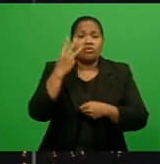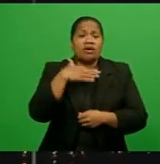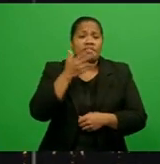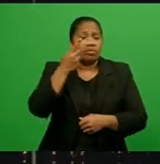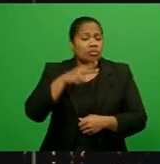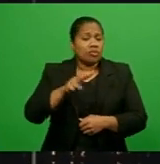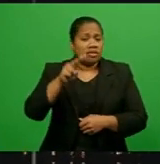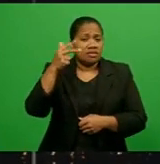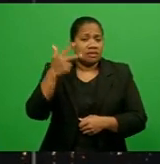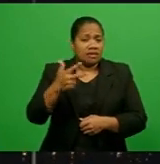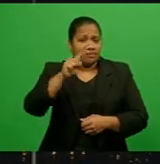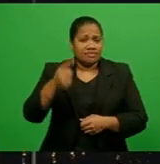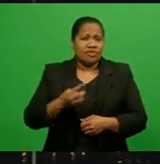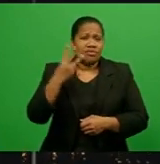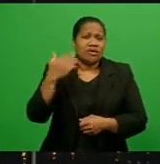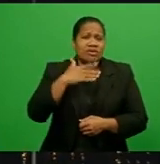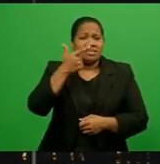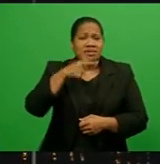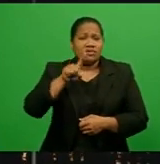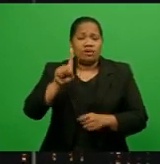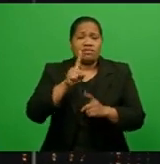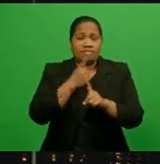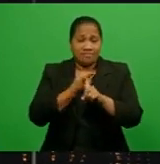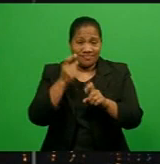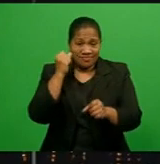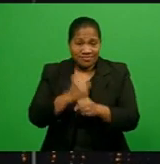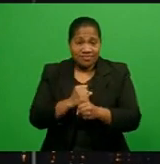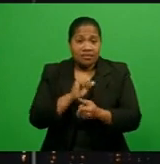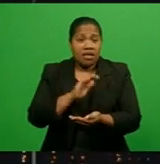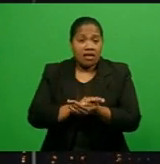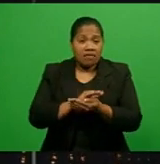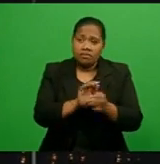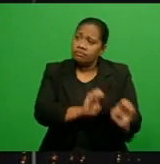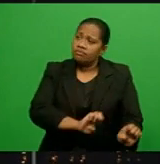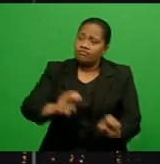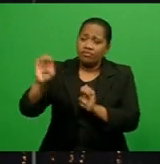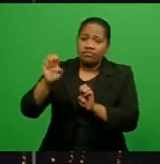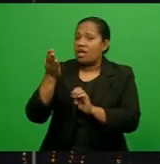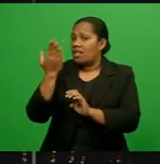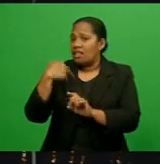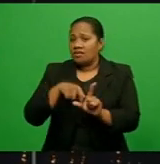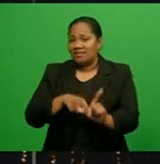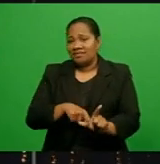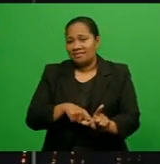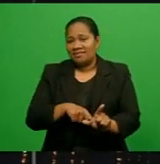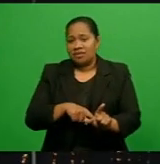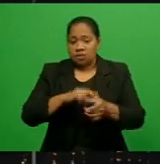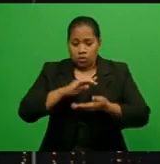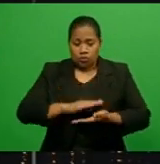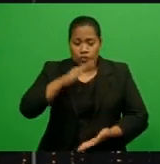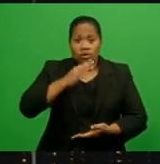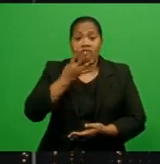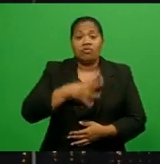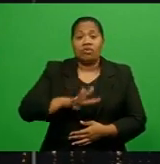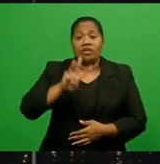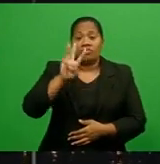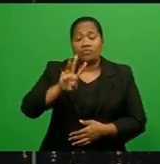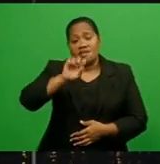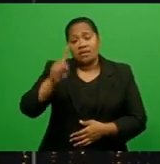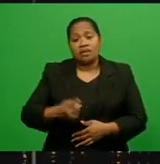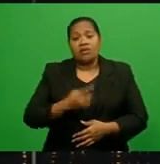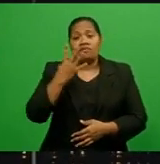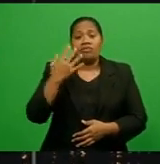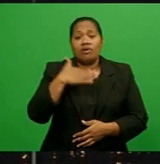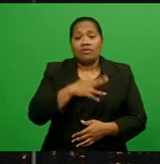,371 kilograms of kava was exported last year, an increase of 43,420